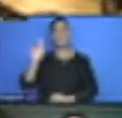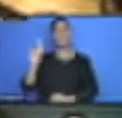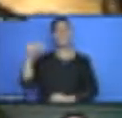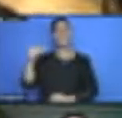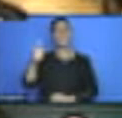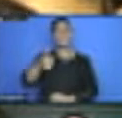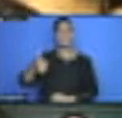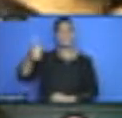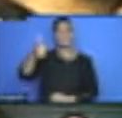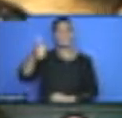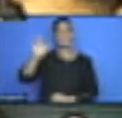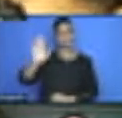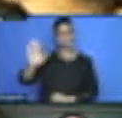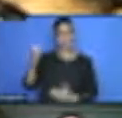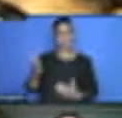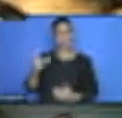in South Africa.